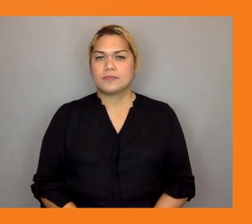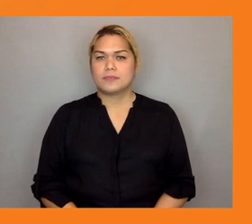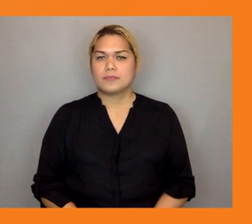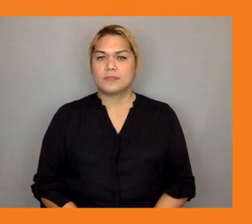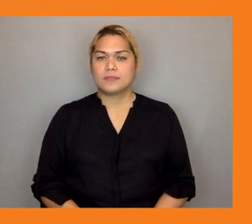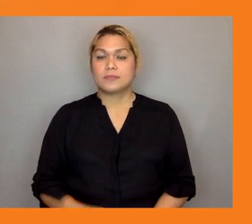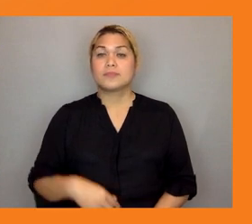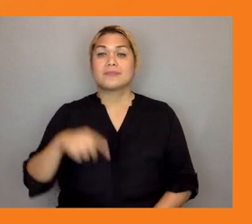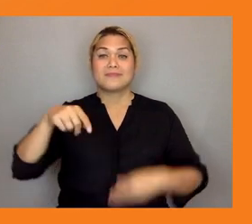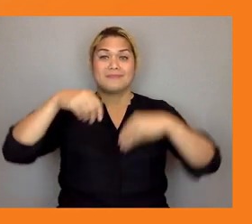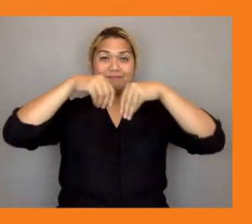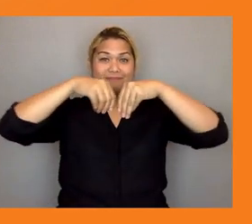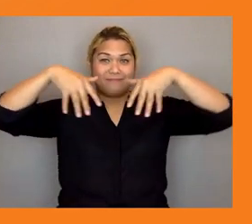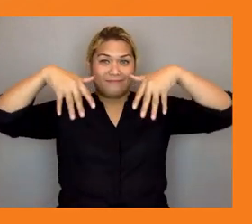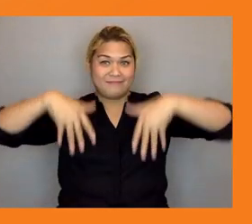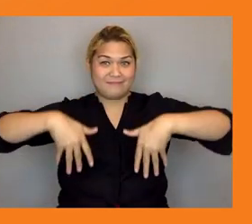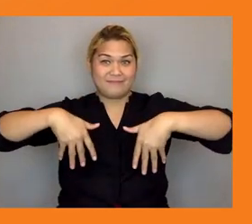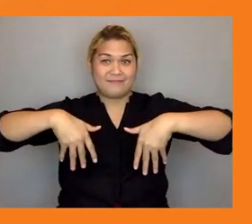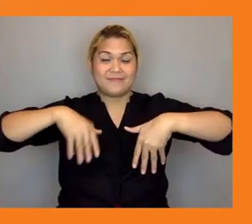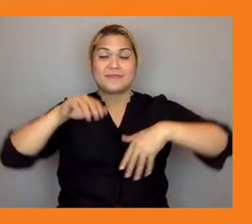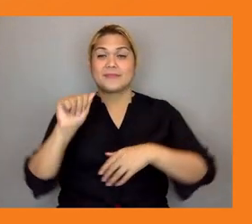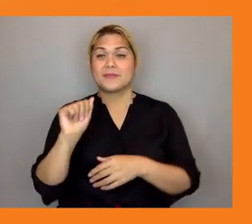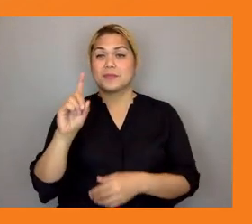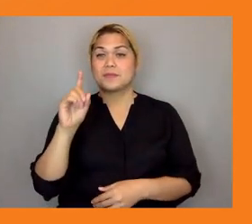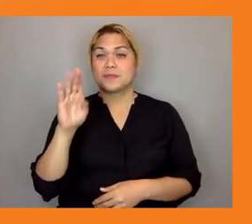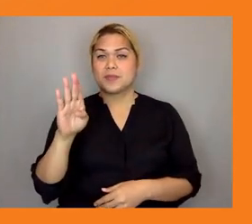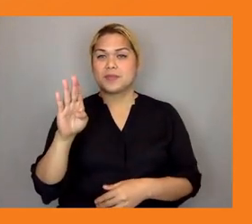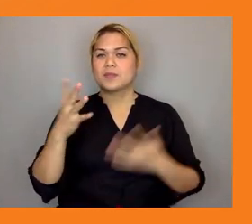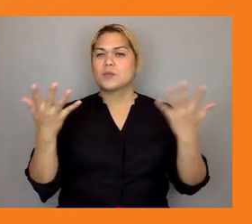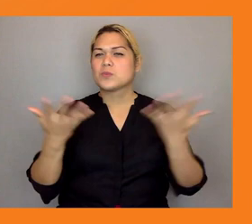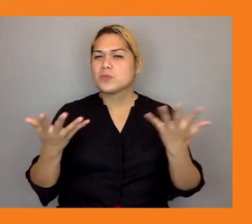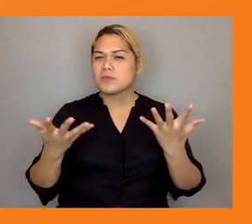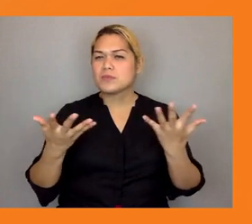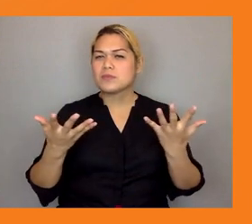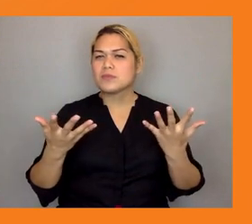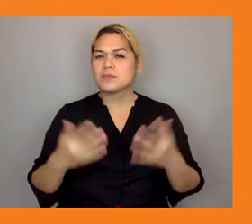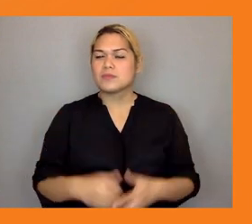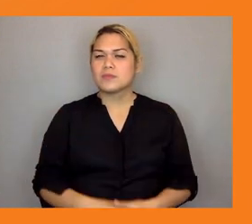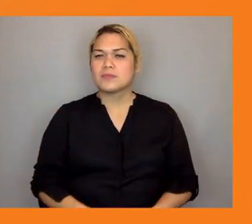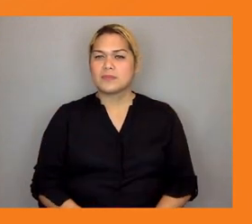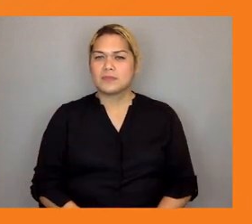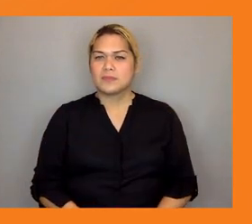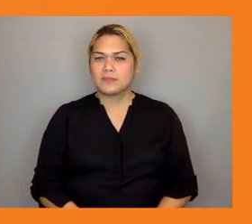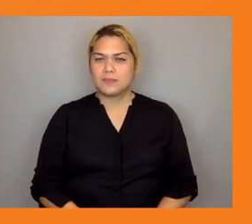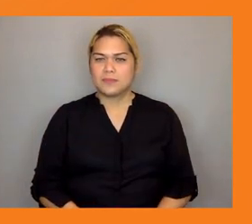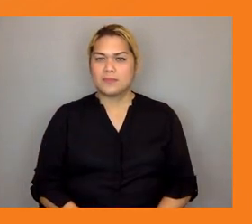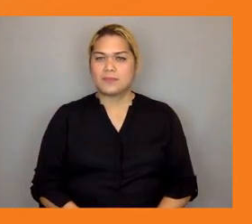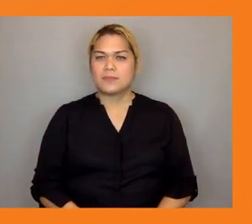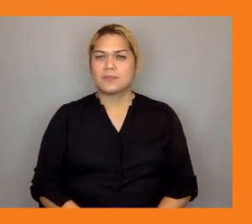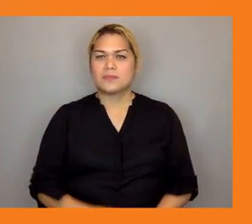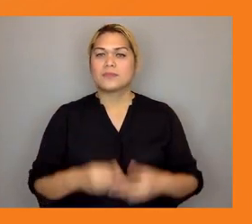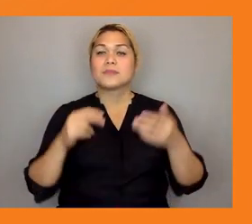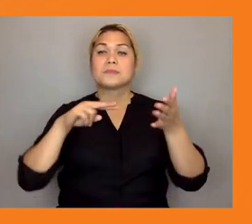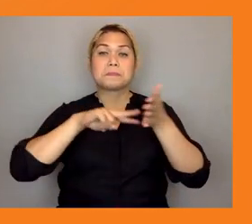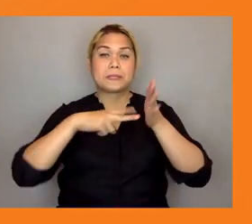is implementing is the meaningful youth engagement meaning that the young people from these four atoll countries are participating